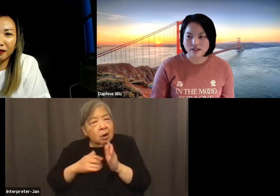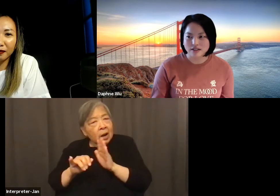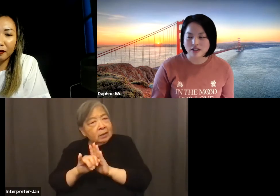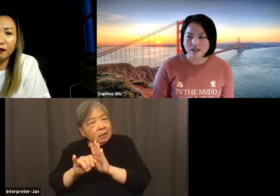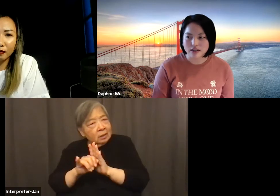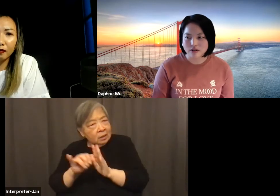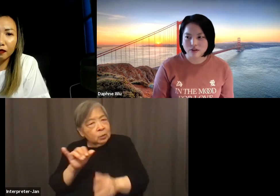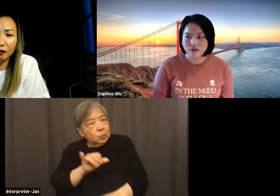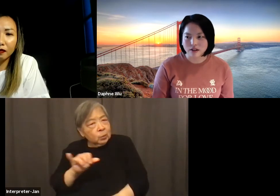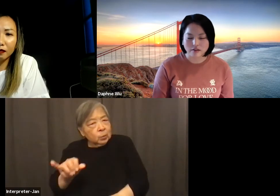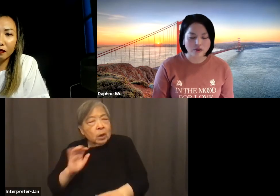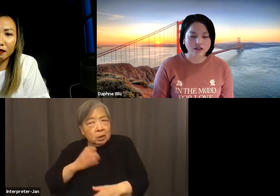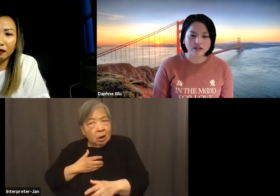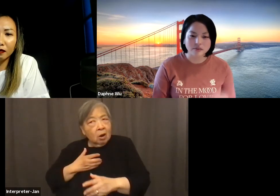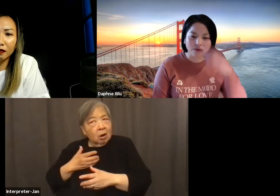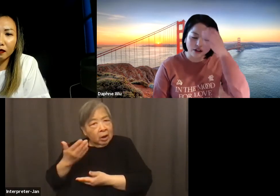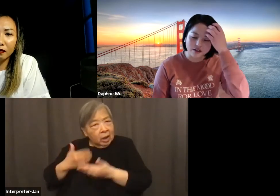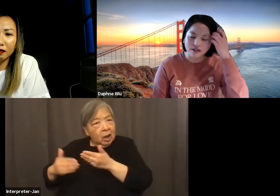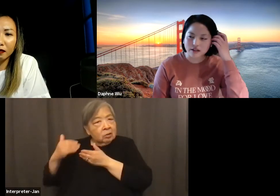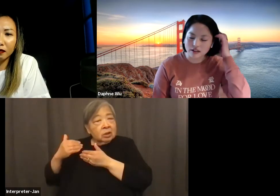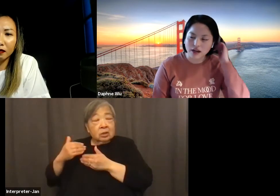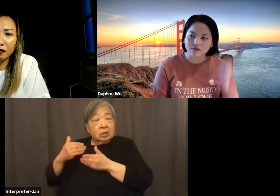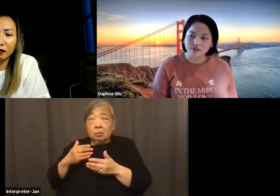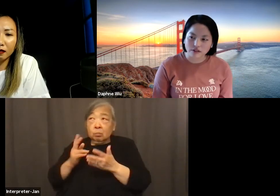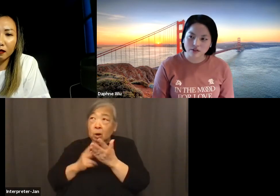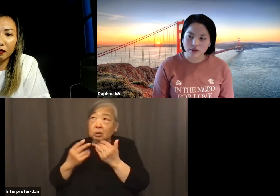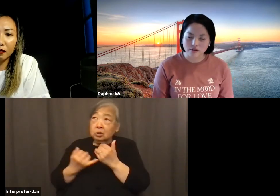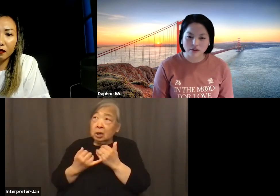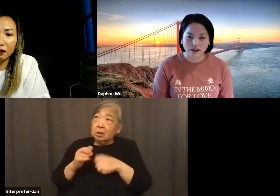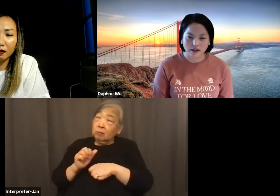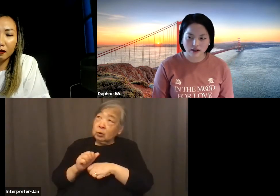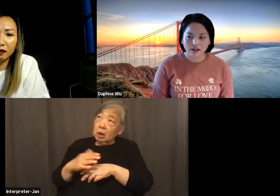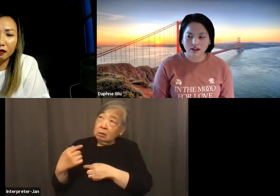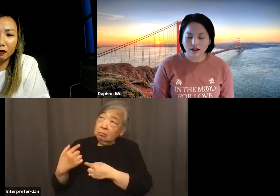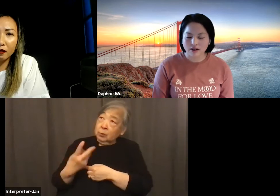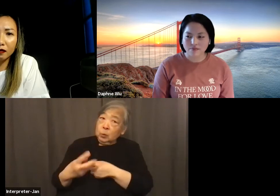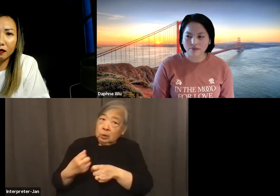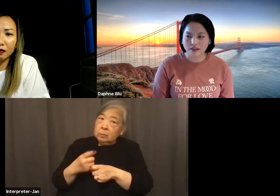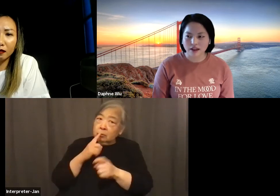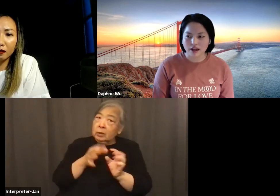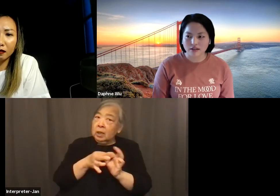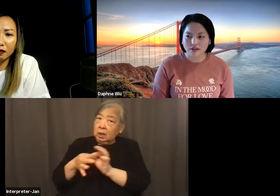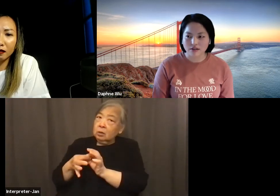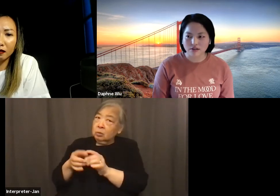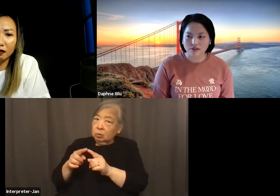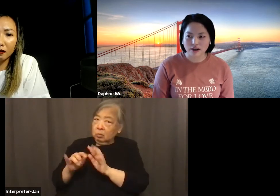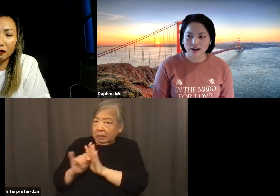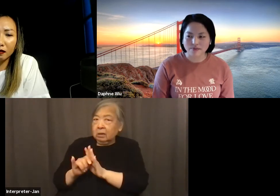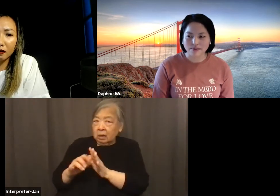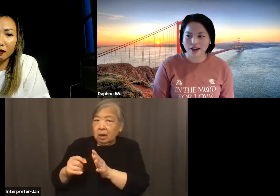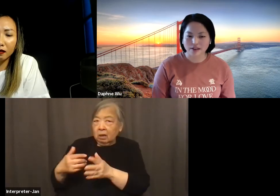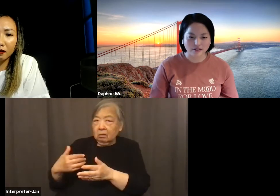heritage. And so, a lot of the projects I've been working on in the past few years have been around that. And so,